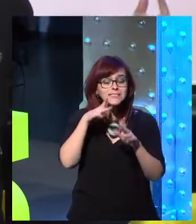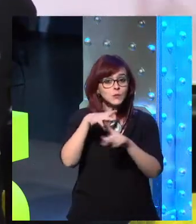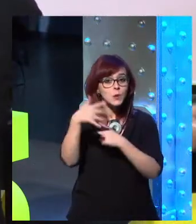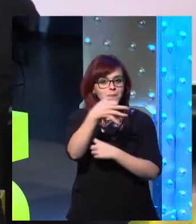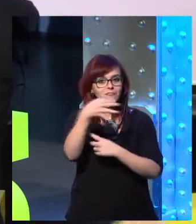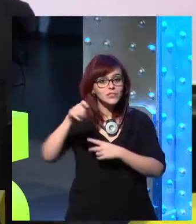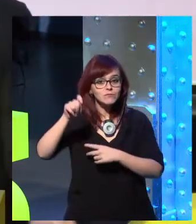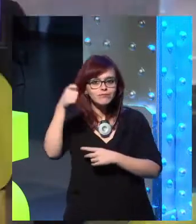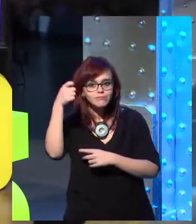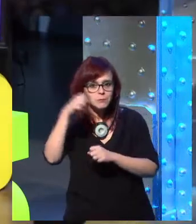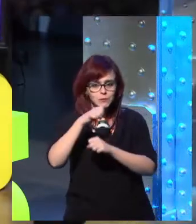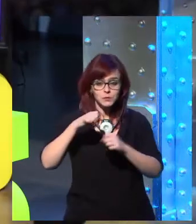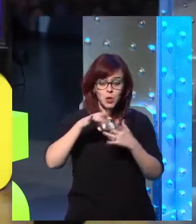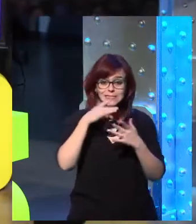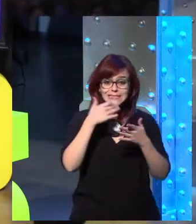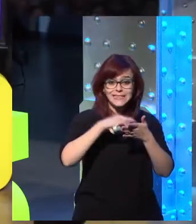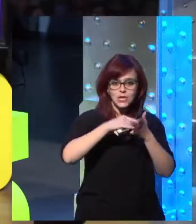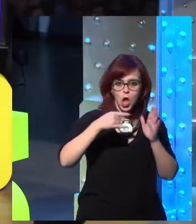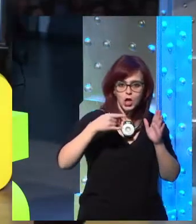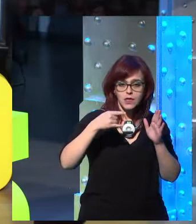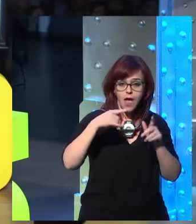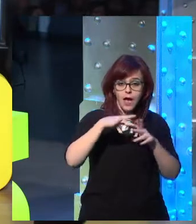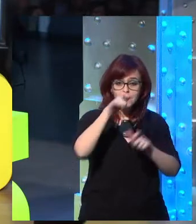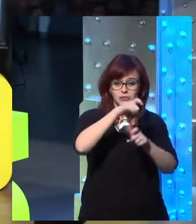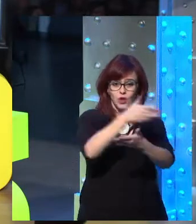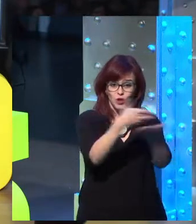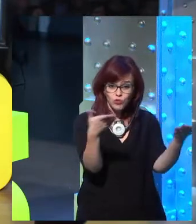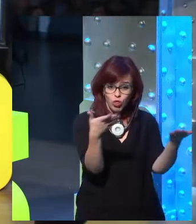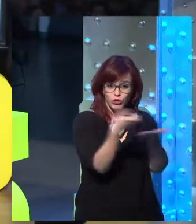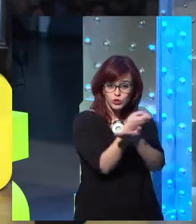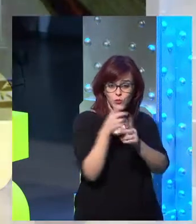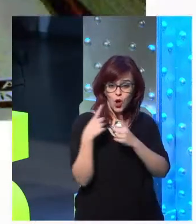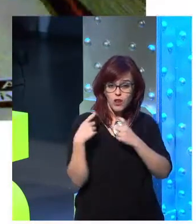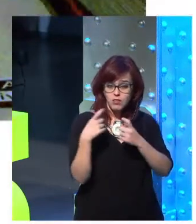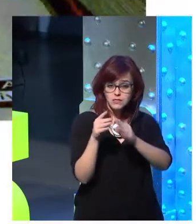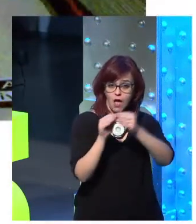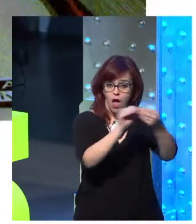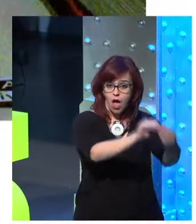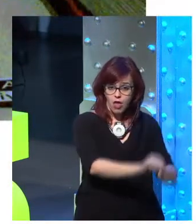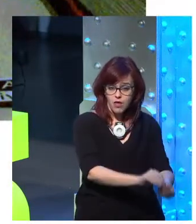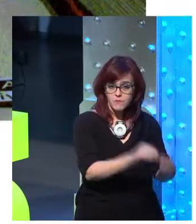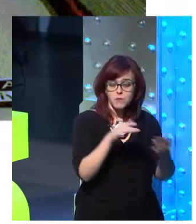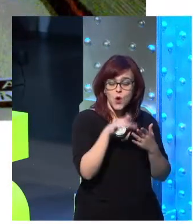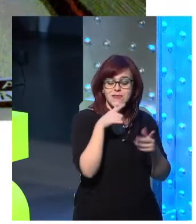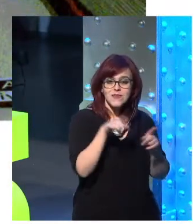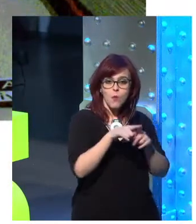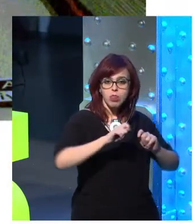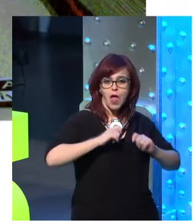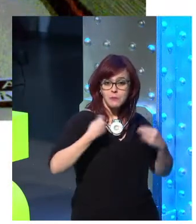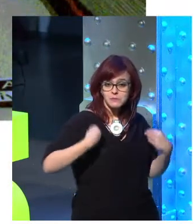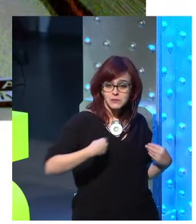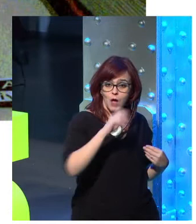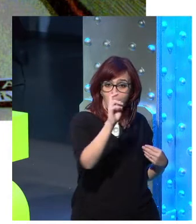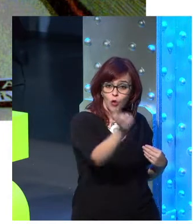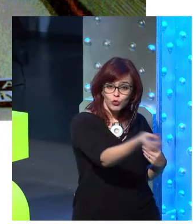Technology can communicate, but it doesn't need to speak. This is an example of an art project on Mark